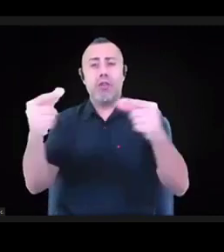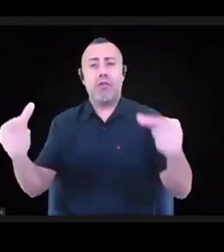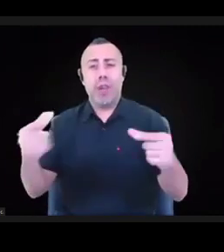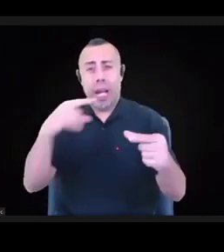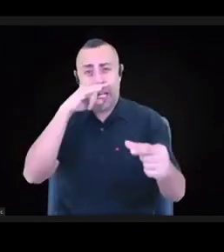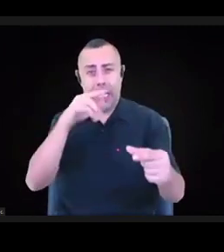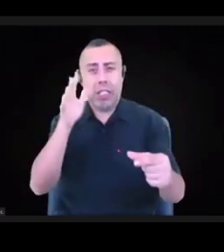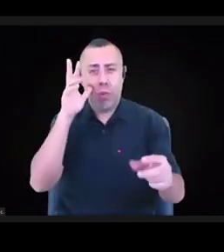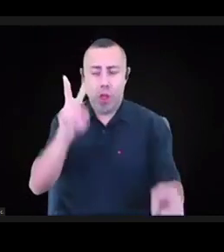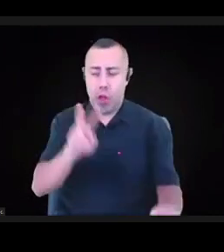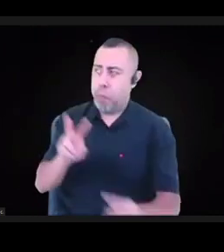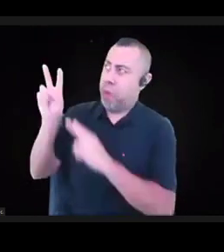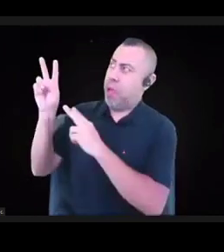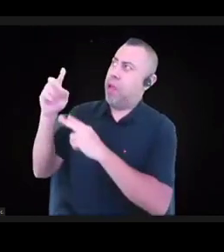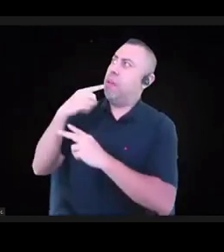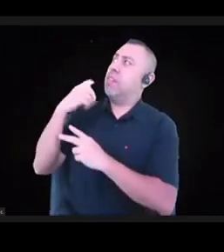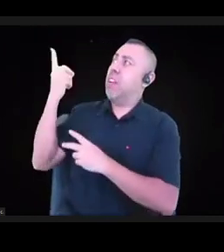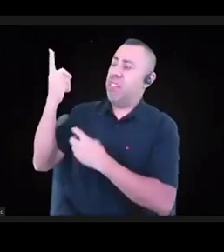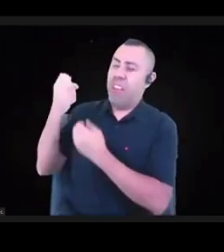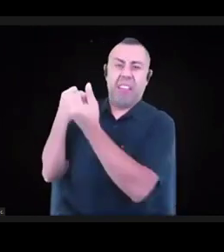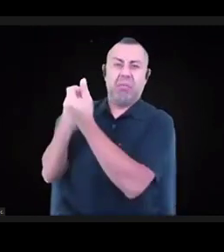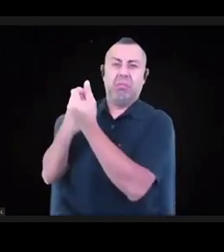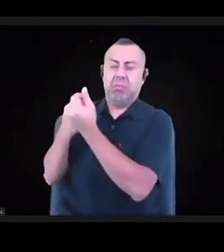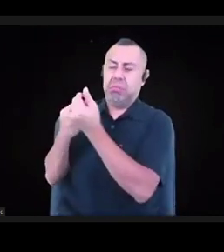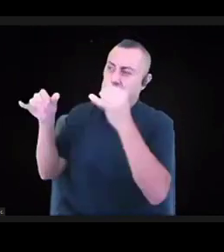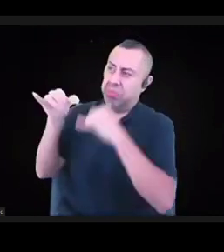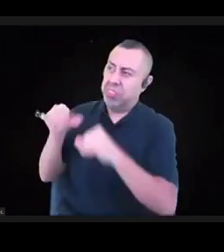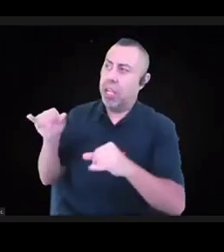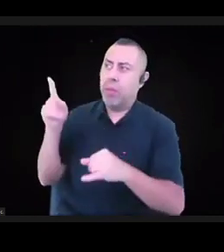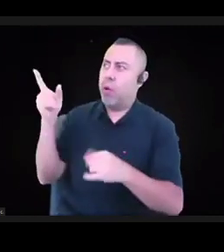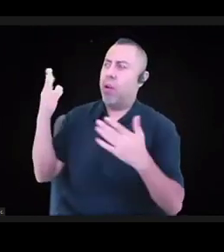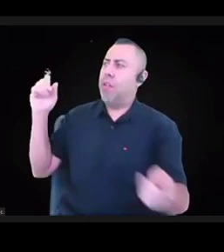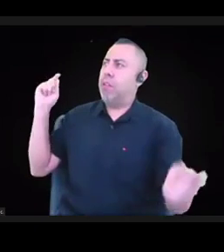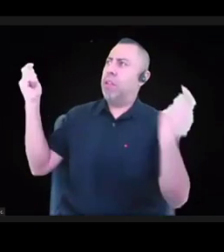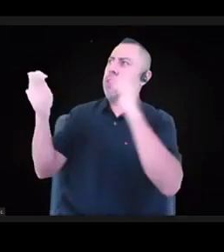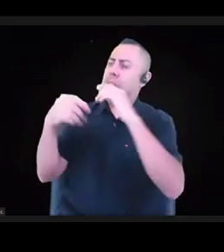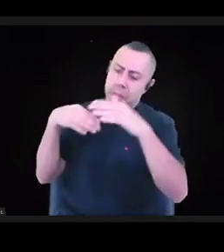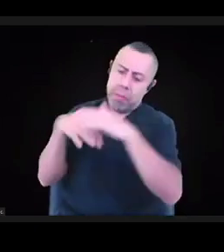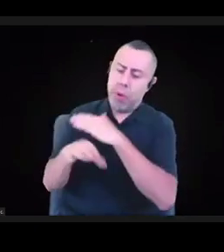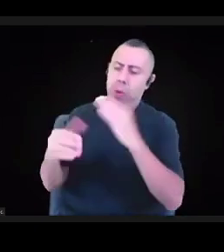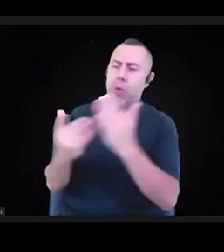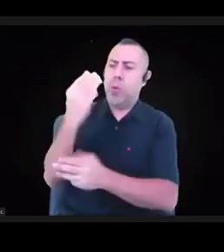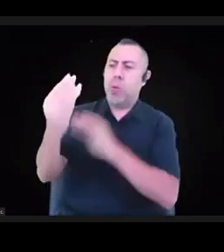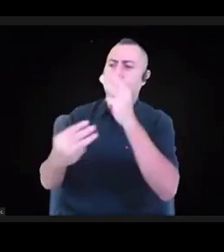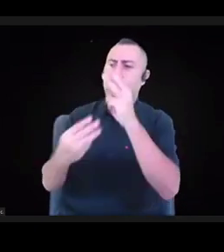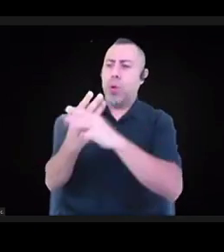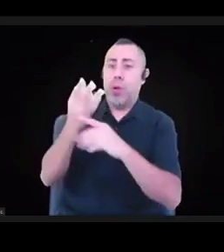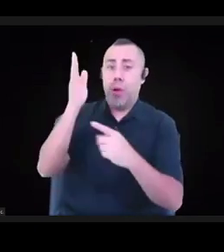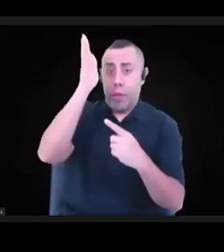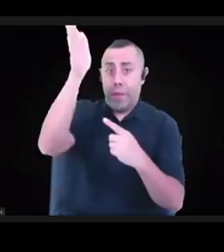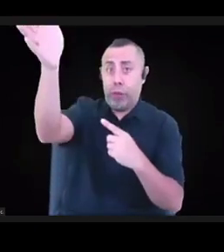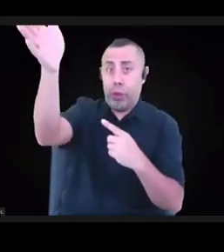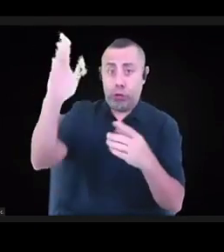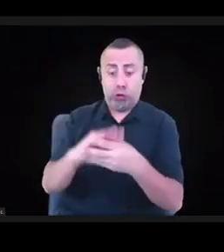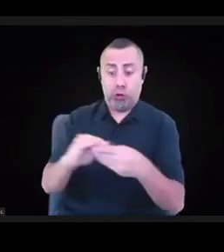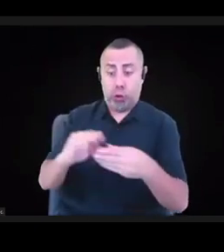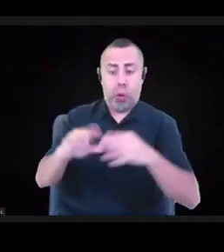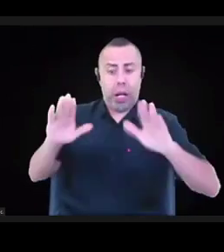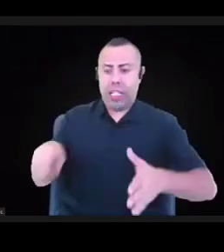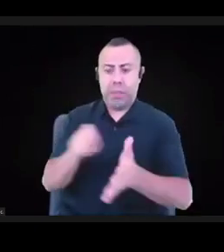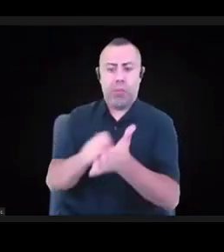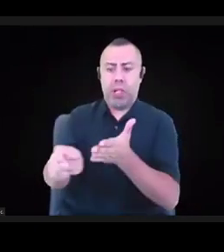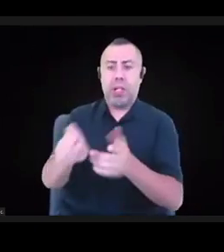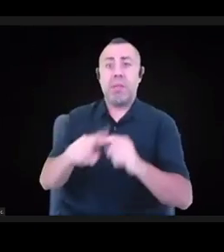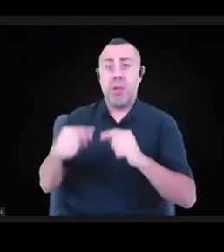or gave birth to a new world. The narrative of the future has yet to be written, but requires us to start now. Thank you.